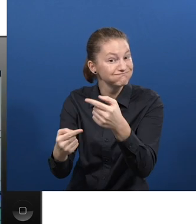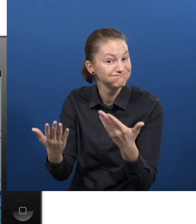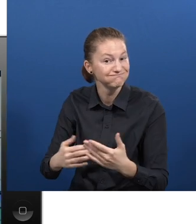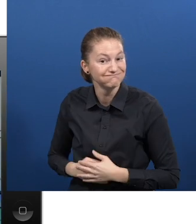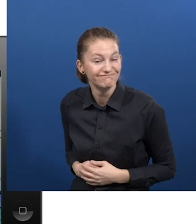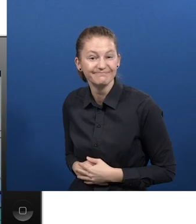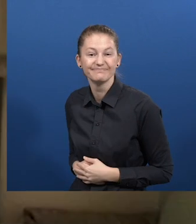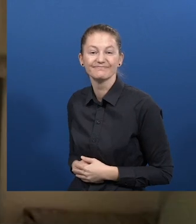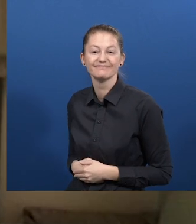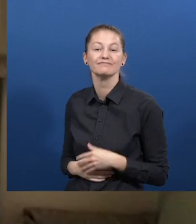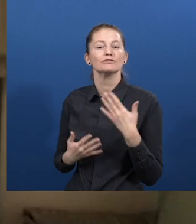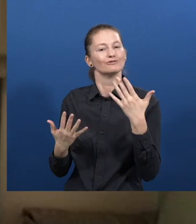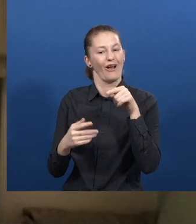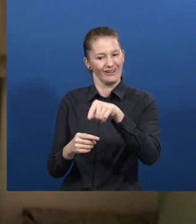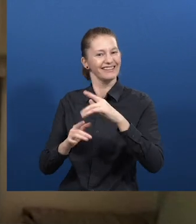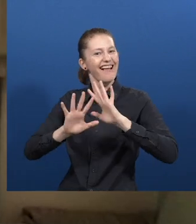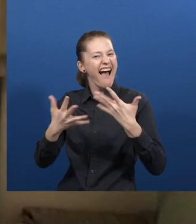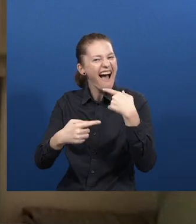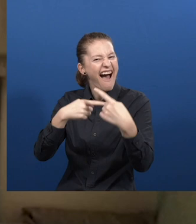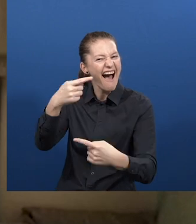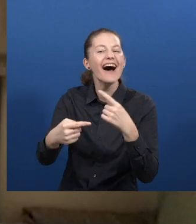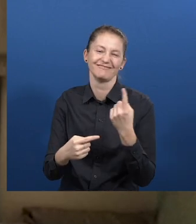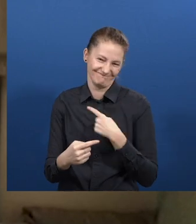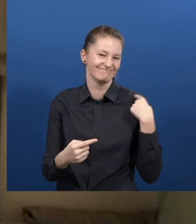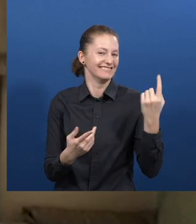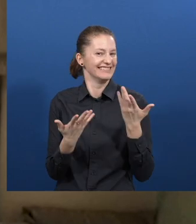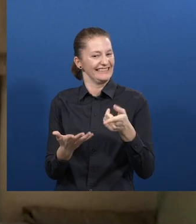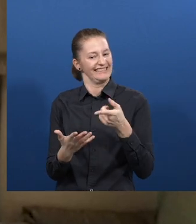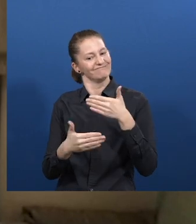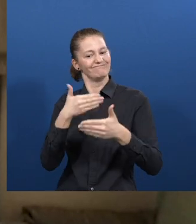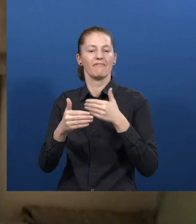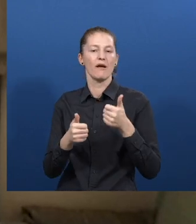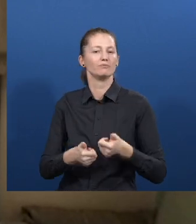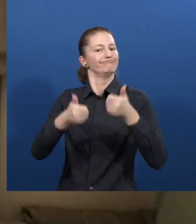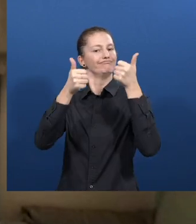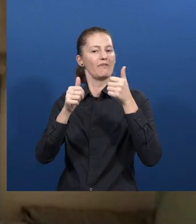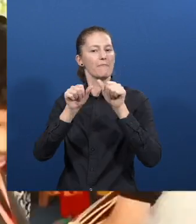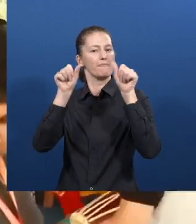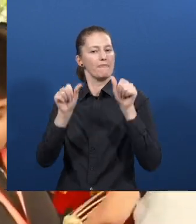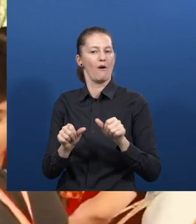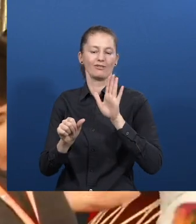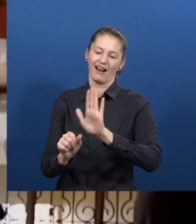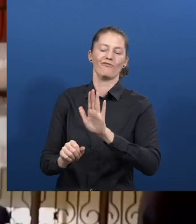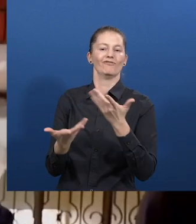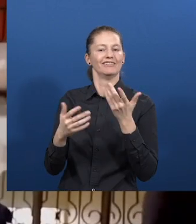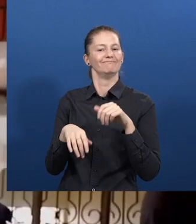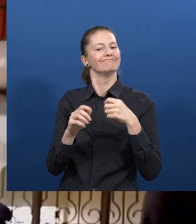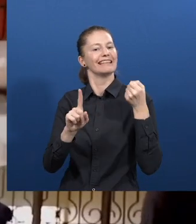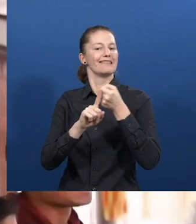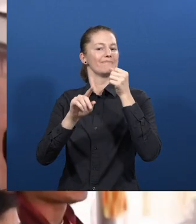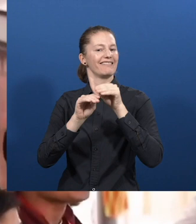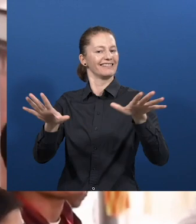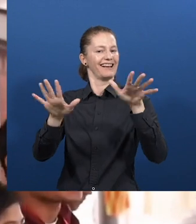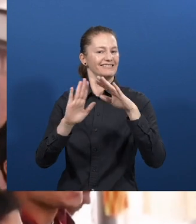In this way, we managed to replicate a successful model of the impact transfer program. People playing